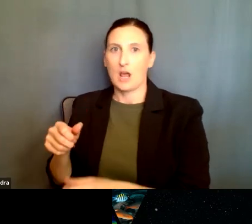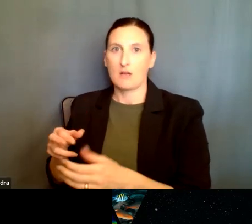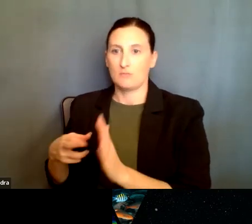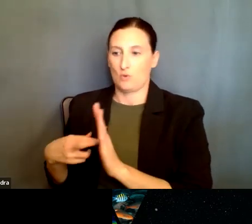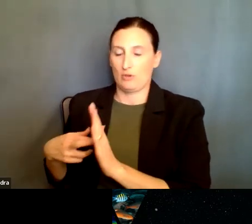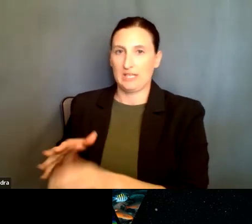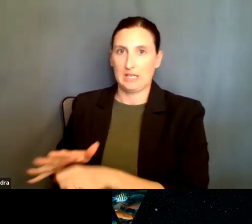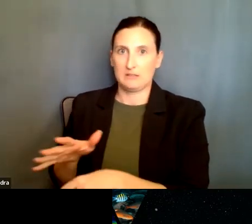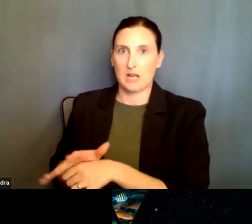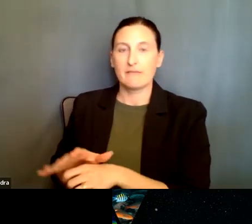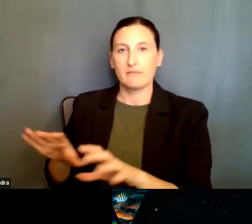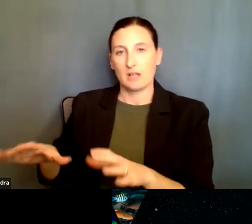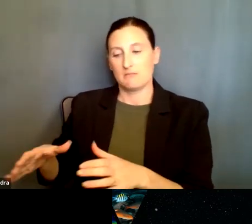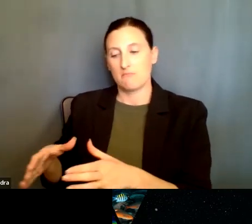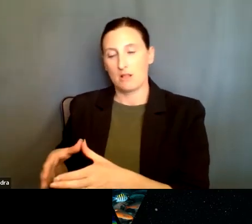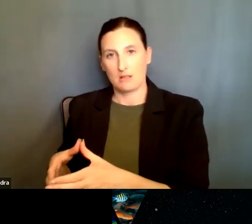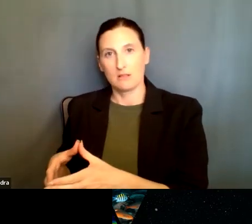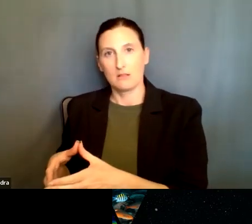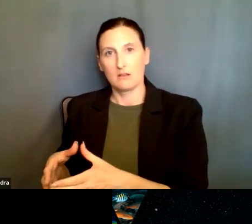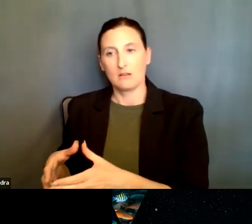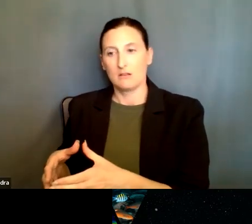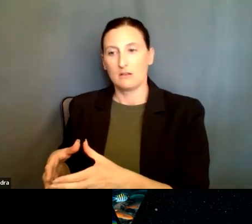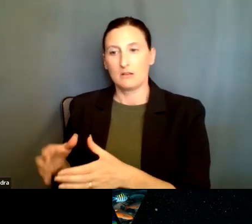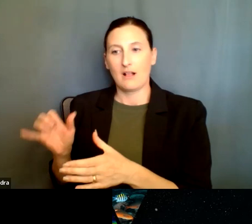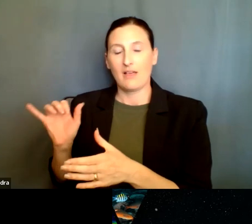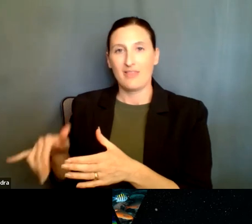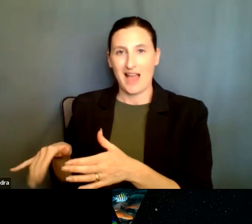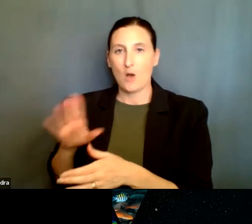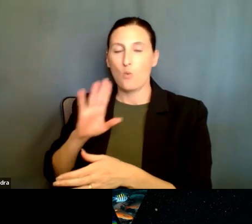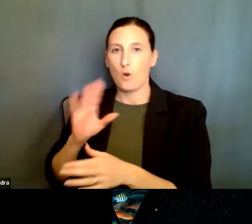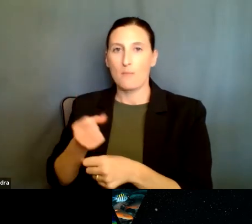um, those are always things that, uh, will make a proposal stronger.